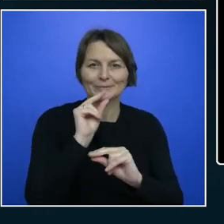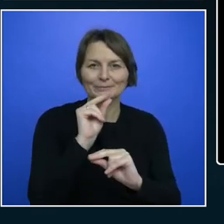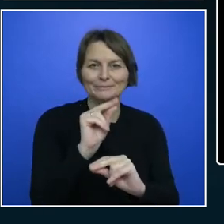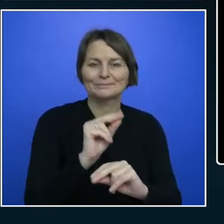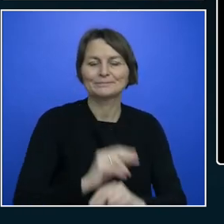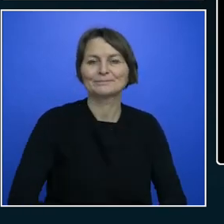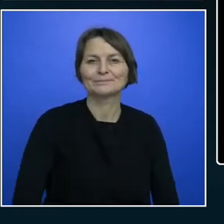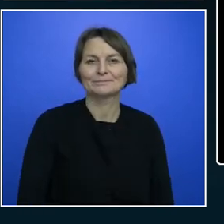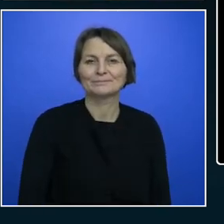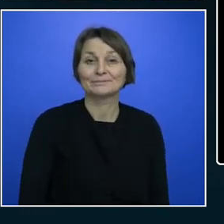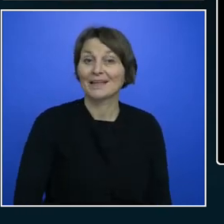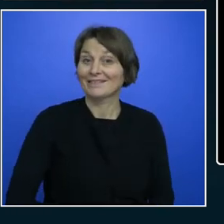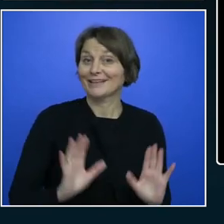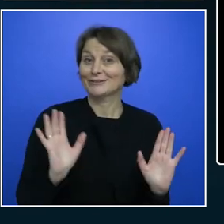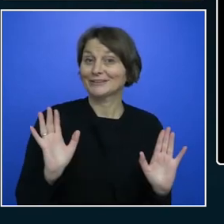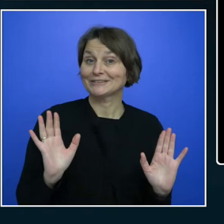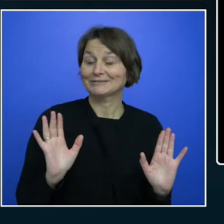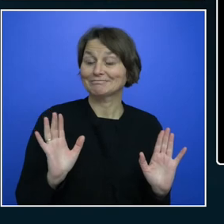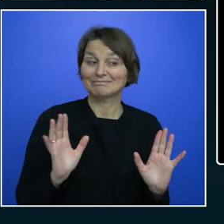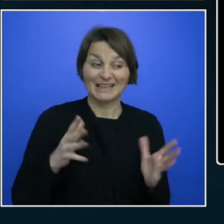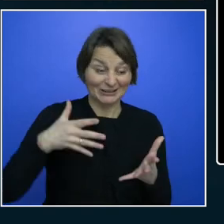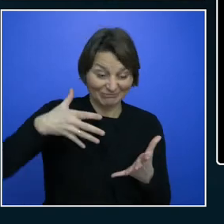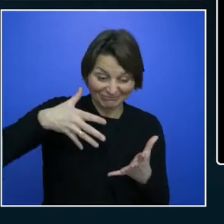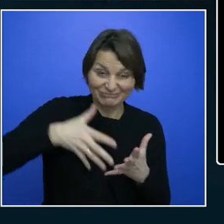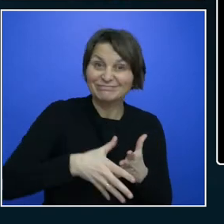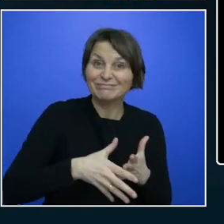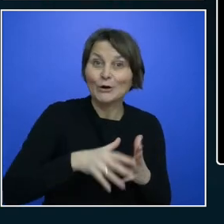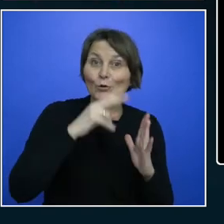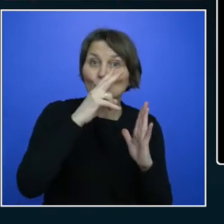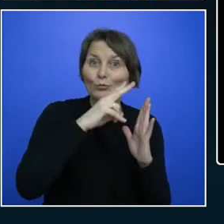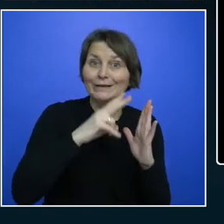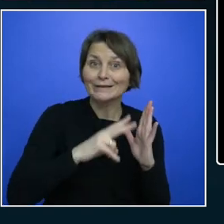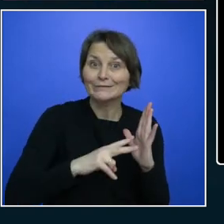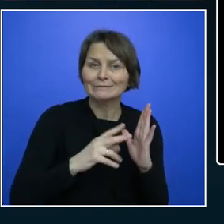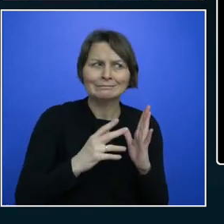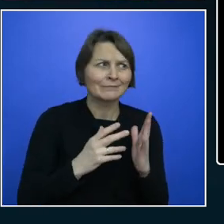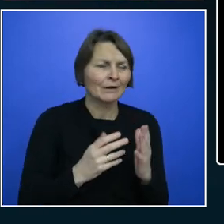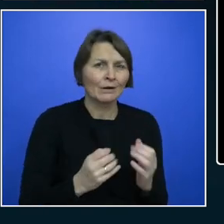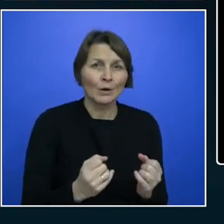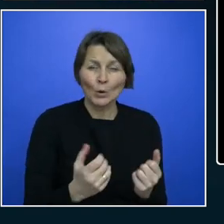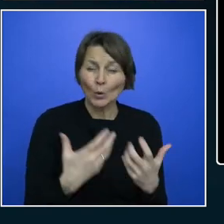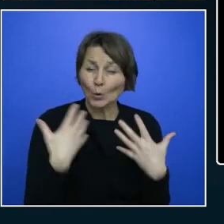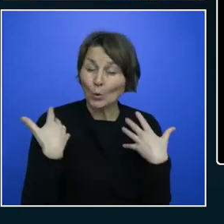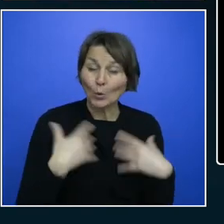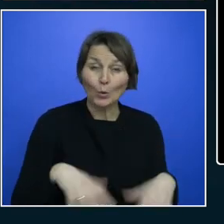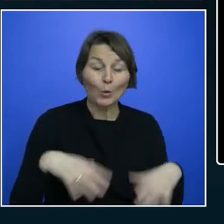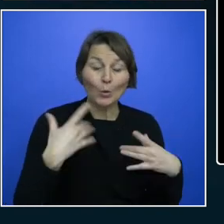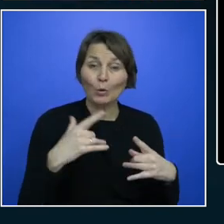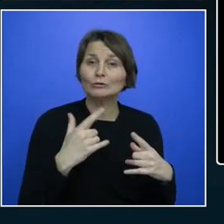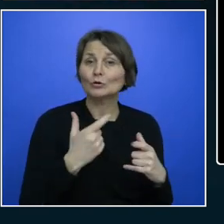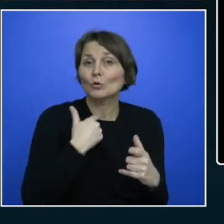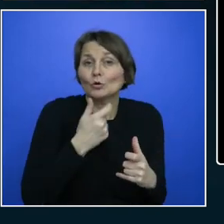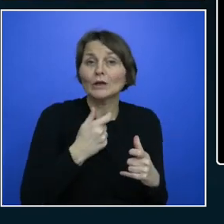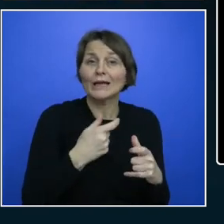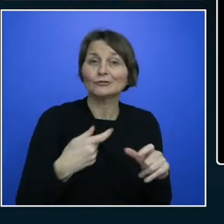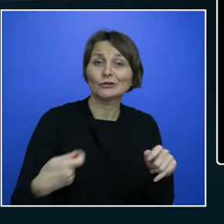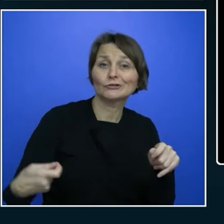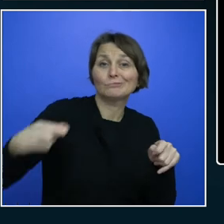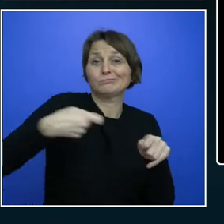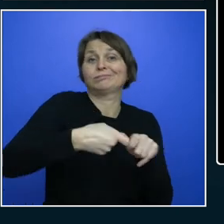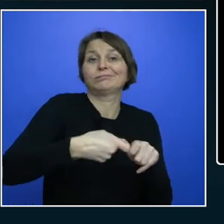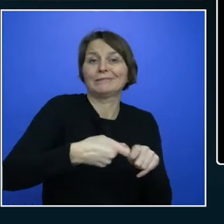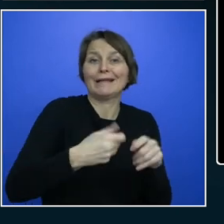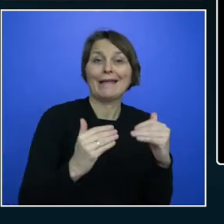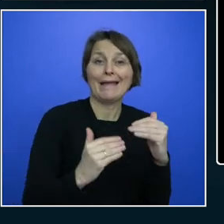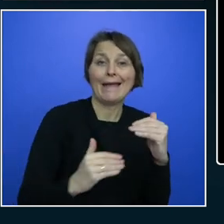And that is Immersive Reader. And it's so powerful because it's just – you can just bolt it on at the end of it. So, there is no excuse not to create accessible